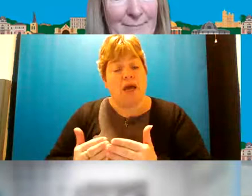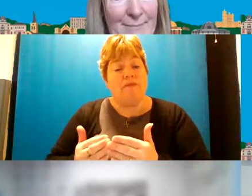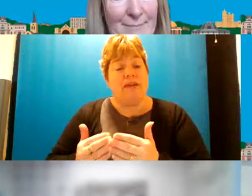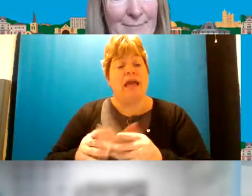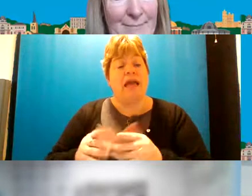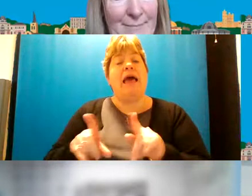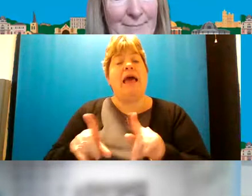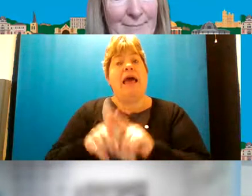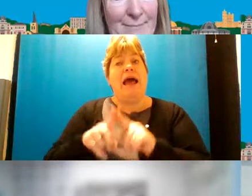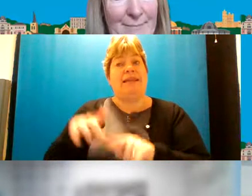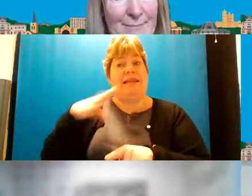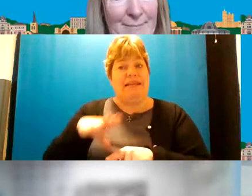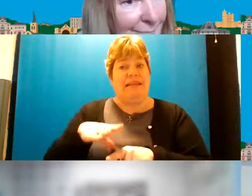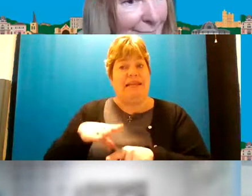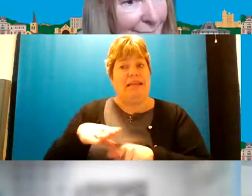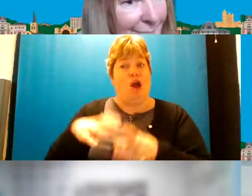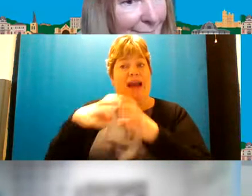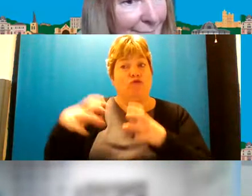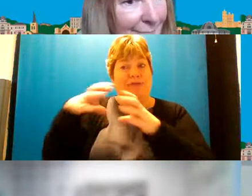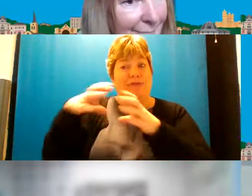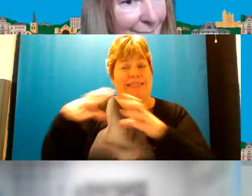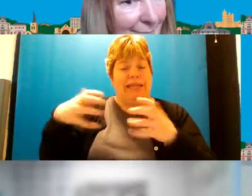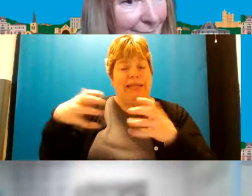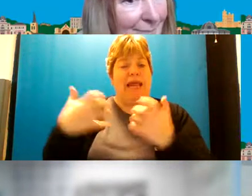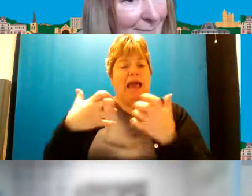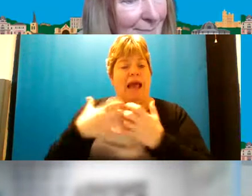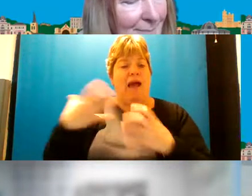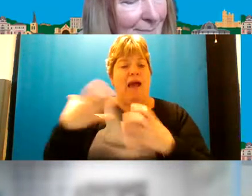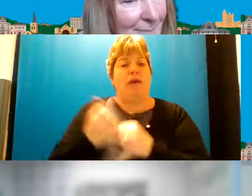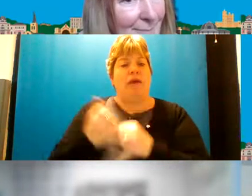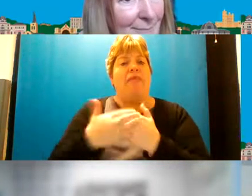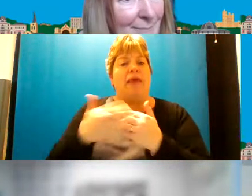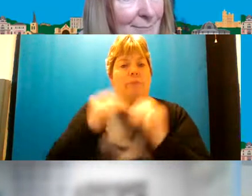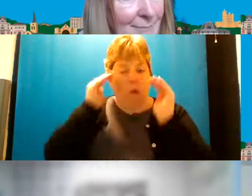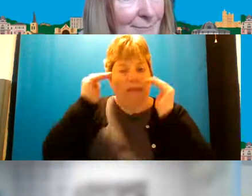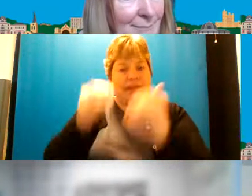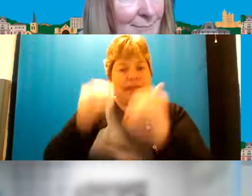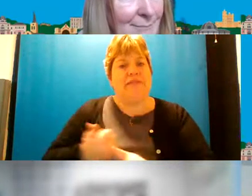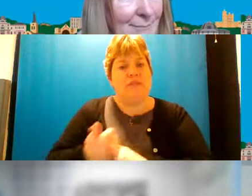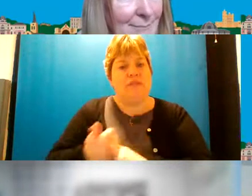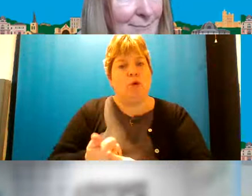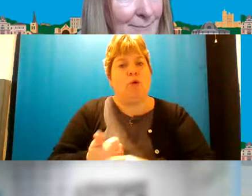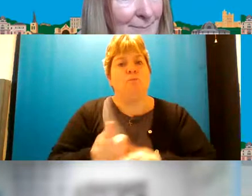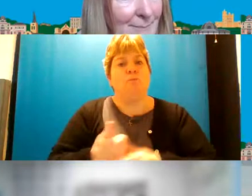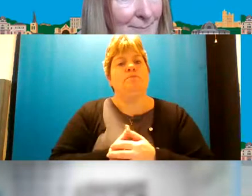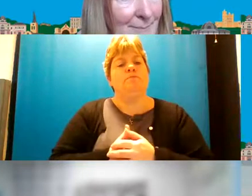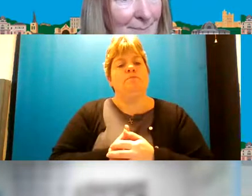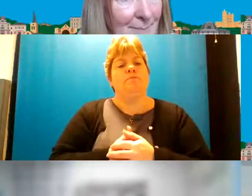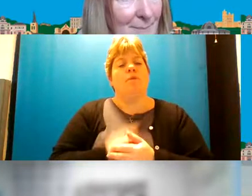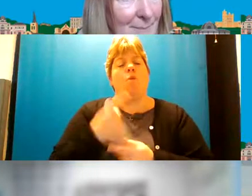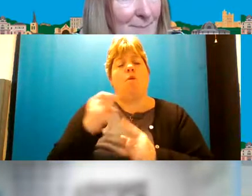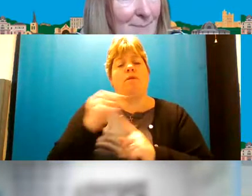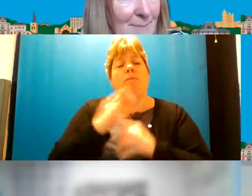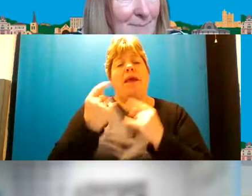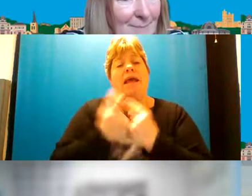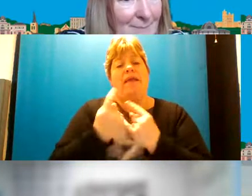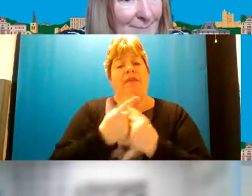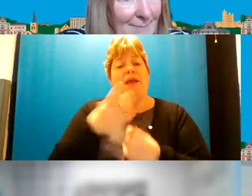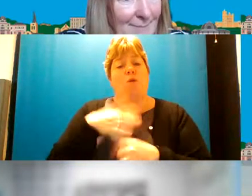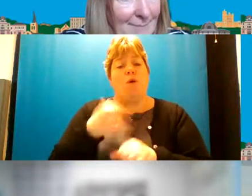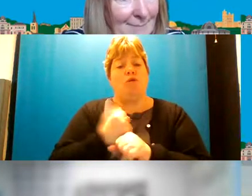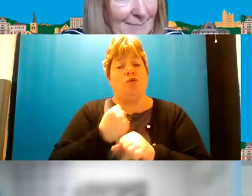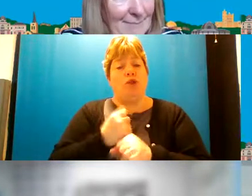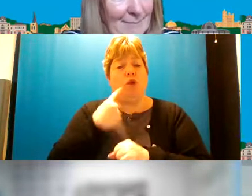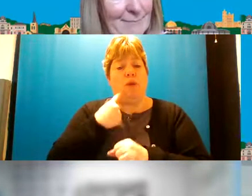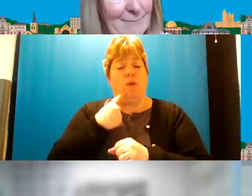and their needs are increasing then how they will get that more intensive support i think one of the main things that we want to do when we